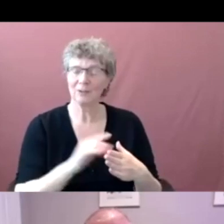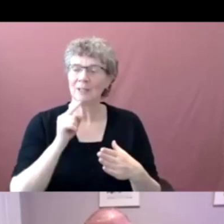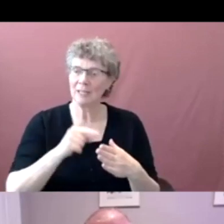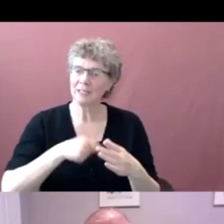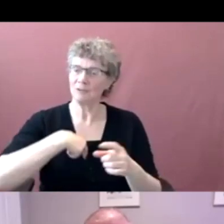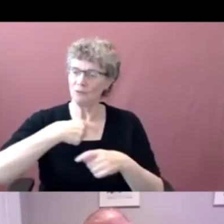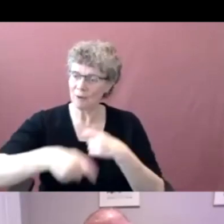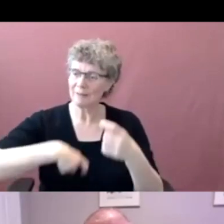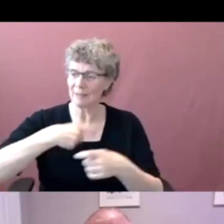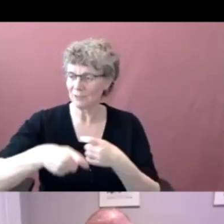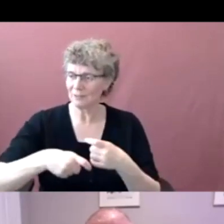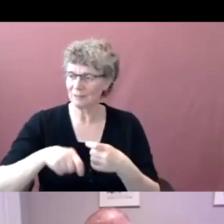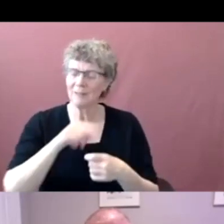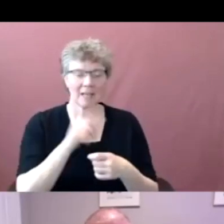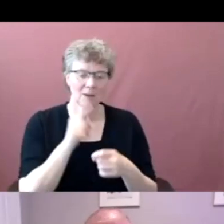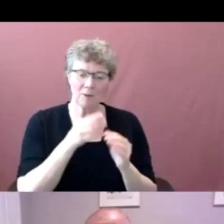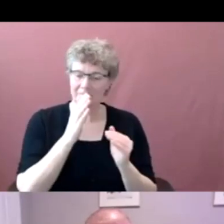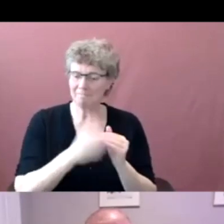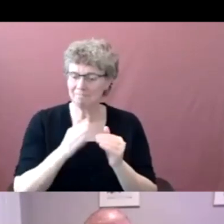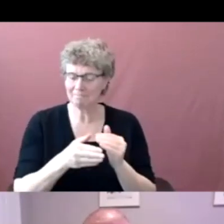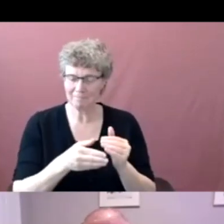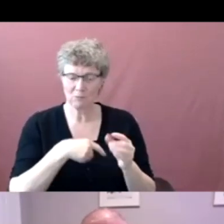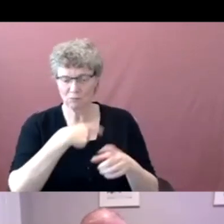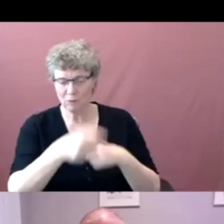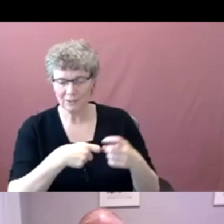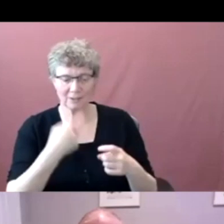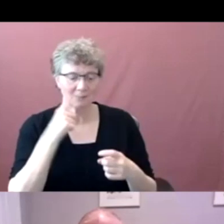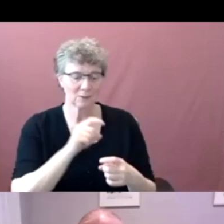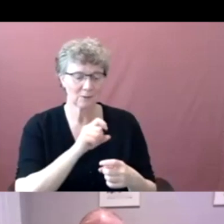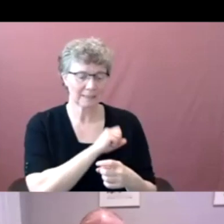complete transactions for staff, students, faculty.